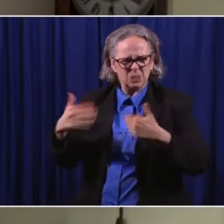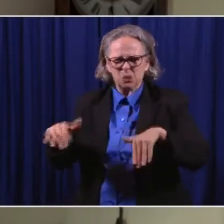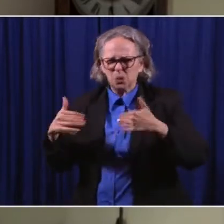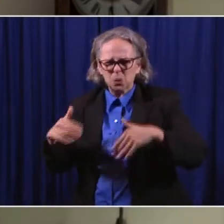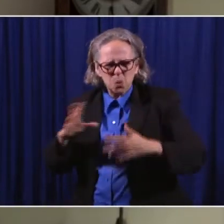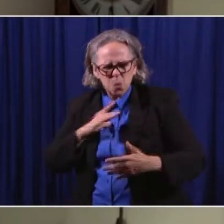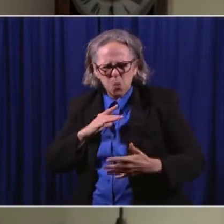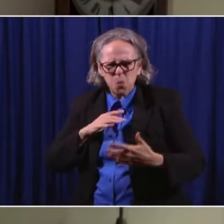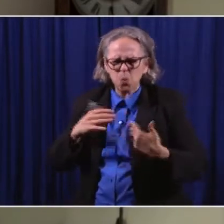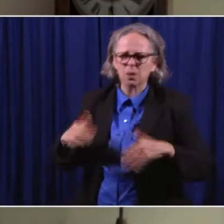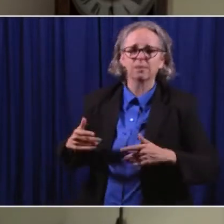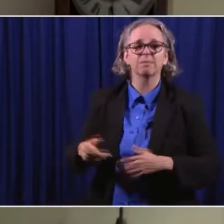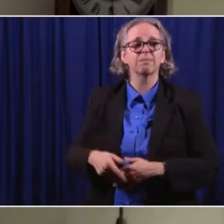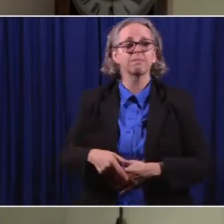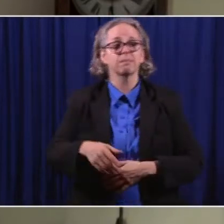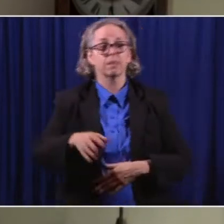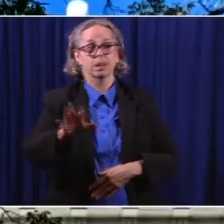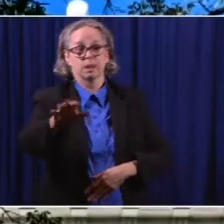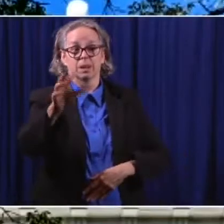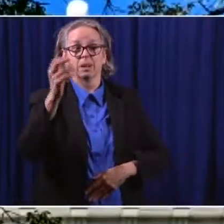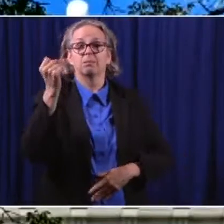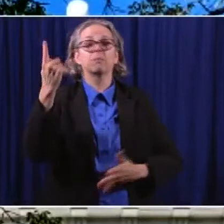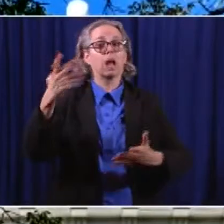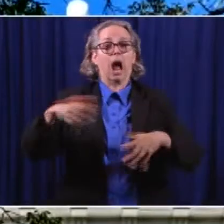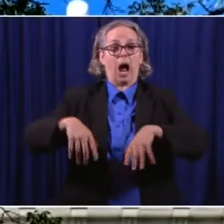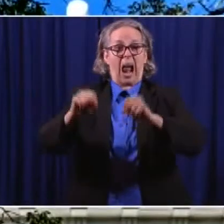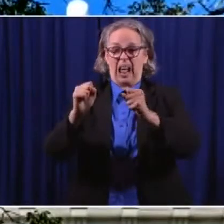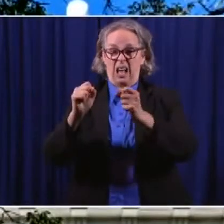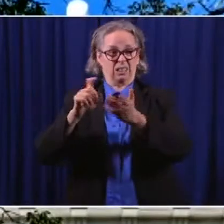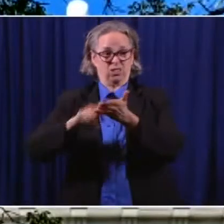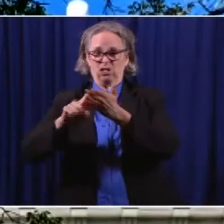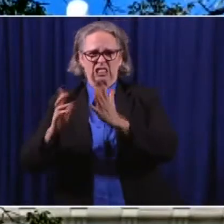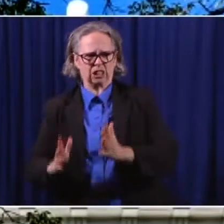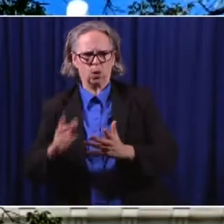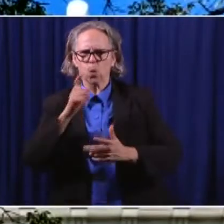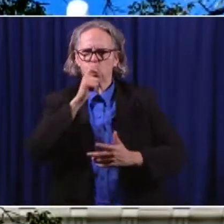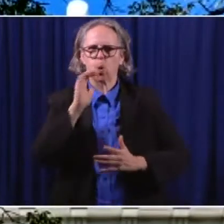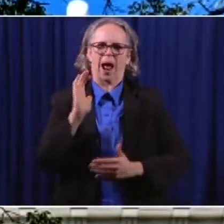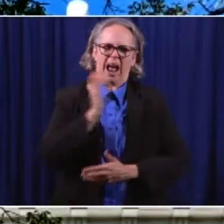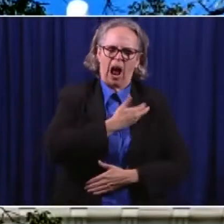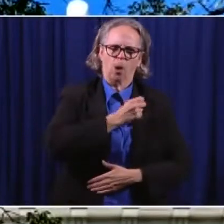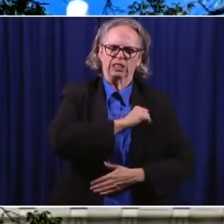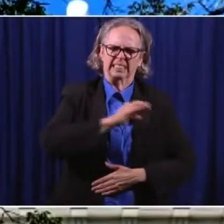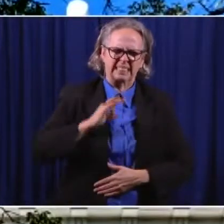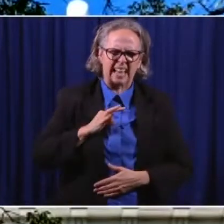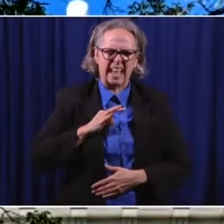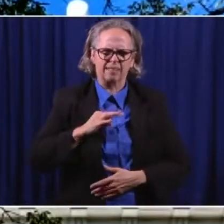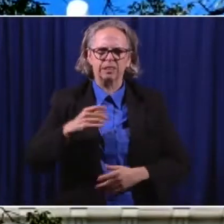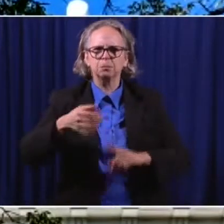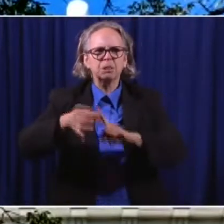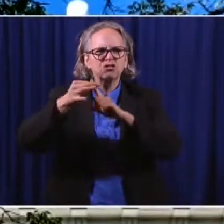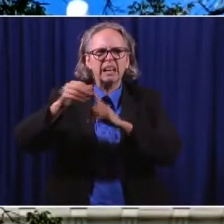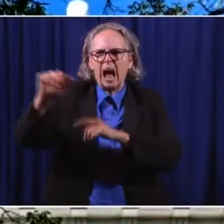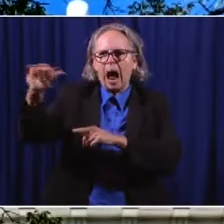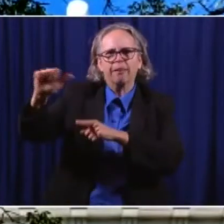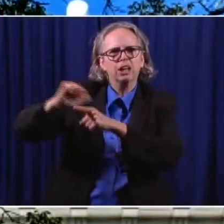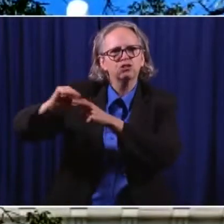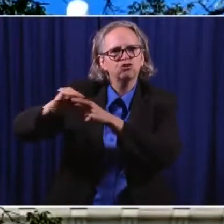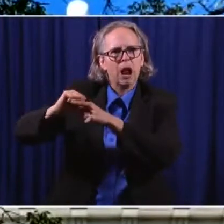tracing is being done by our staff. Our athletic trainers in particular have really stepped up to be involved in that.